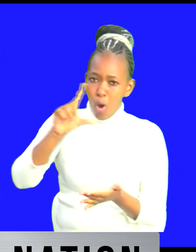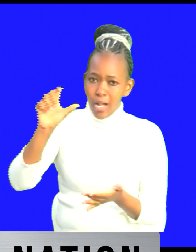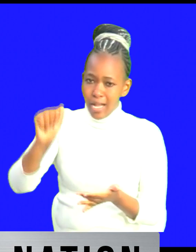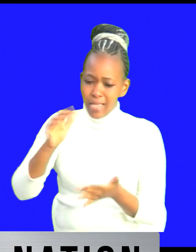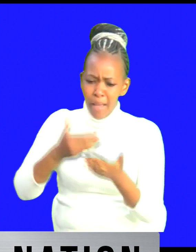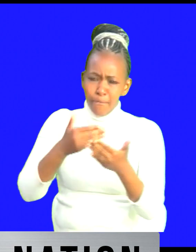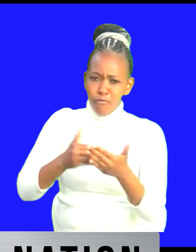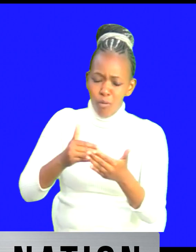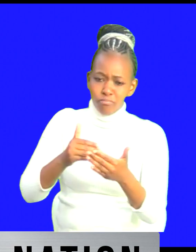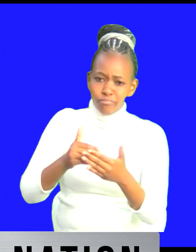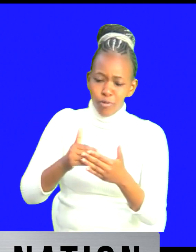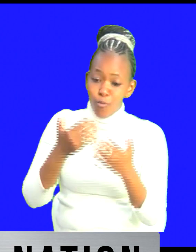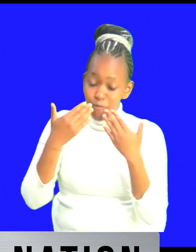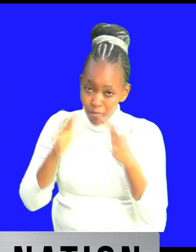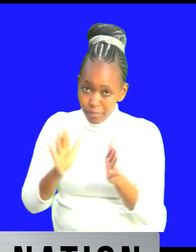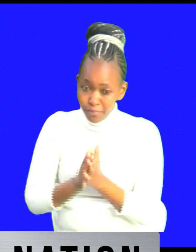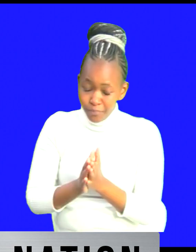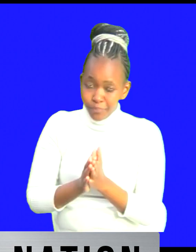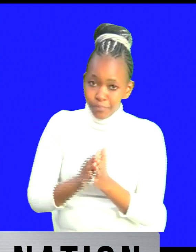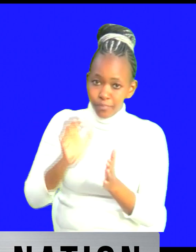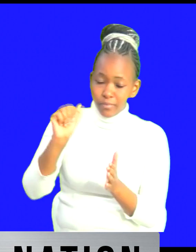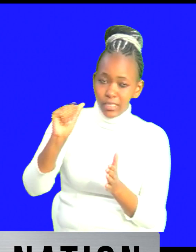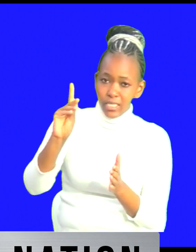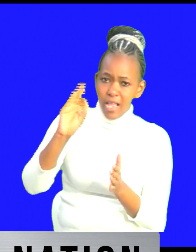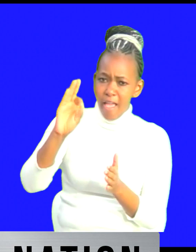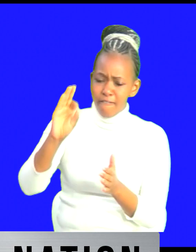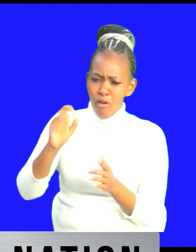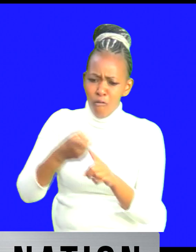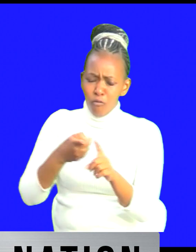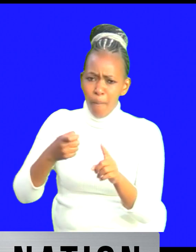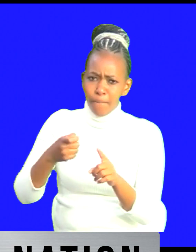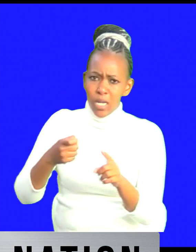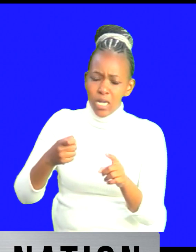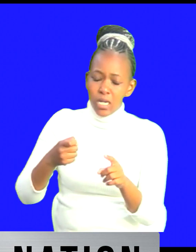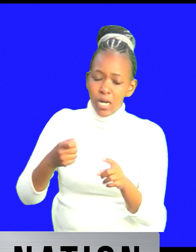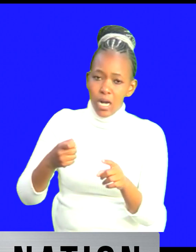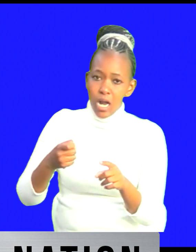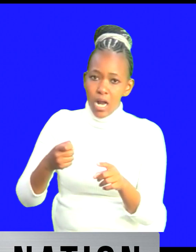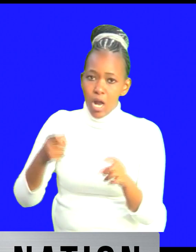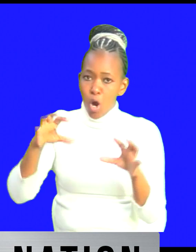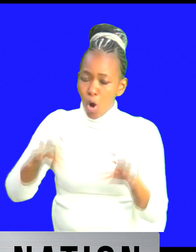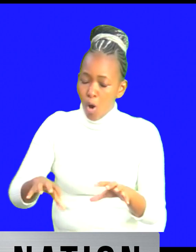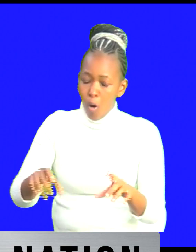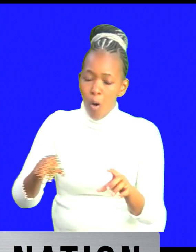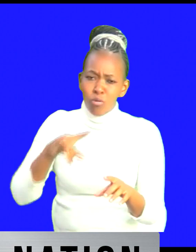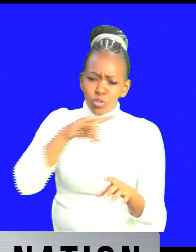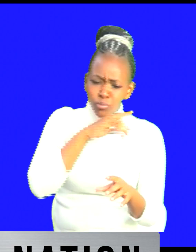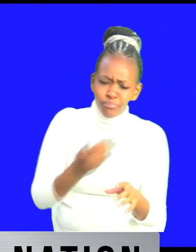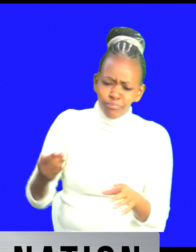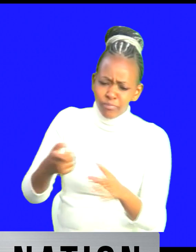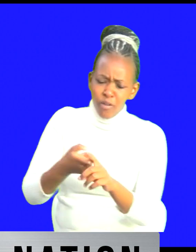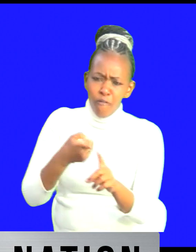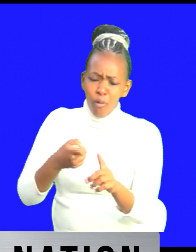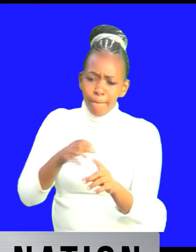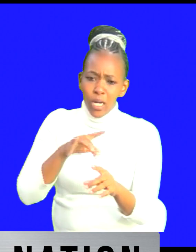kasese uh adf attacking from congo so many children taken from uganda uh it's it's it's